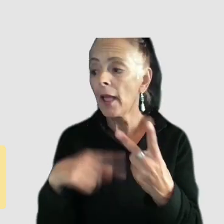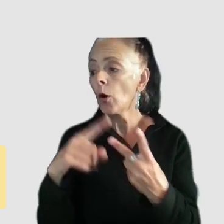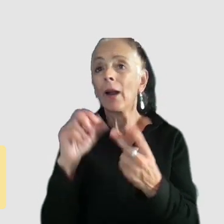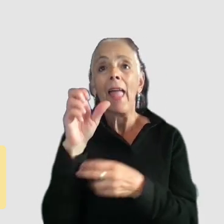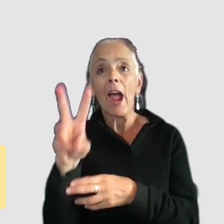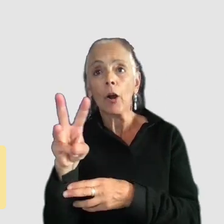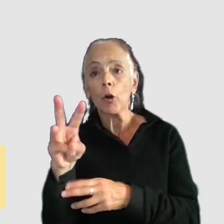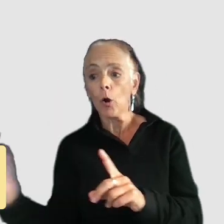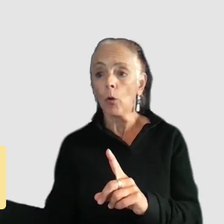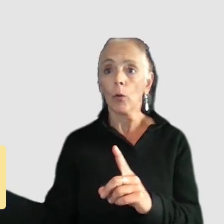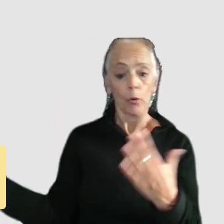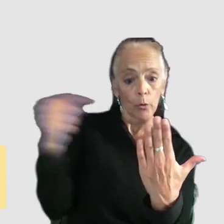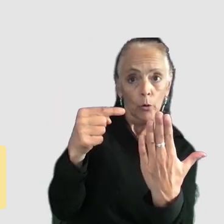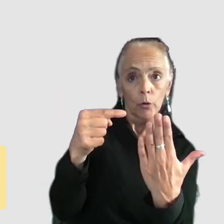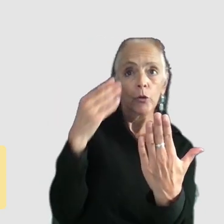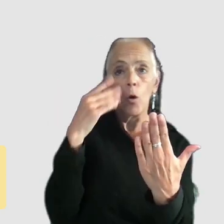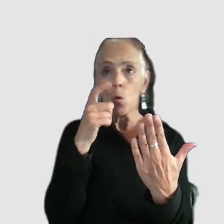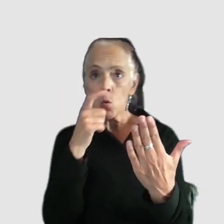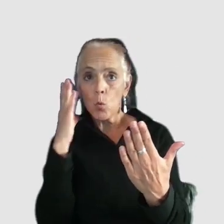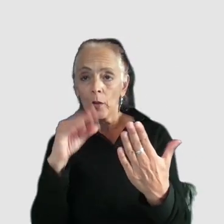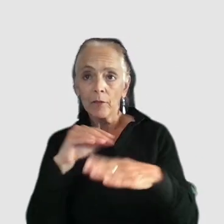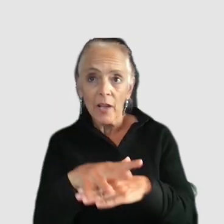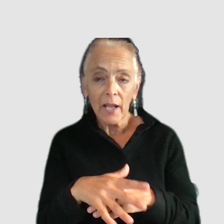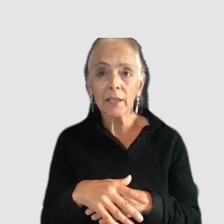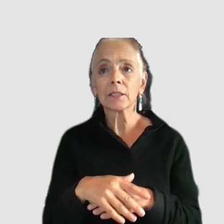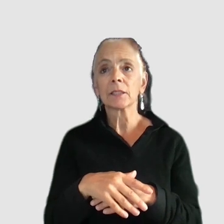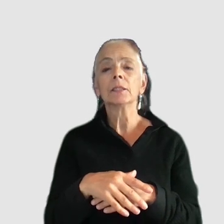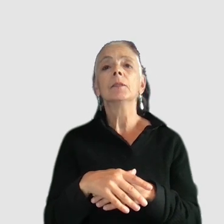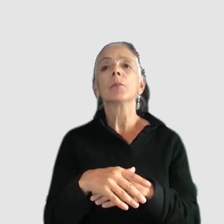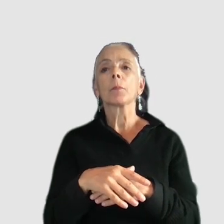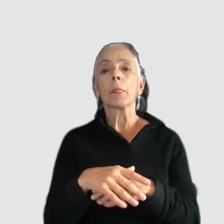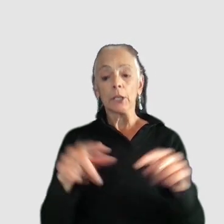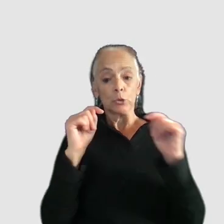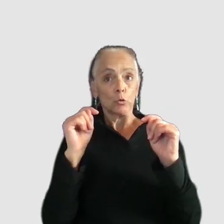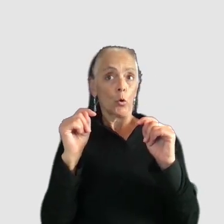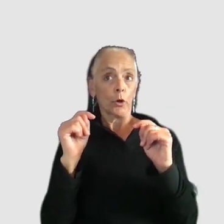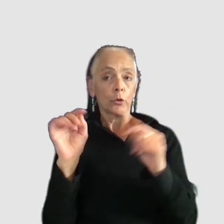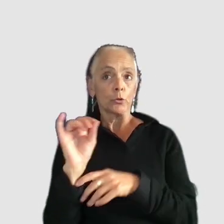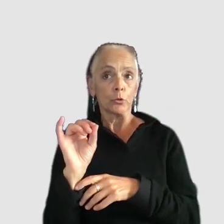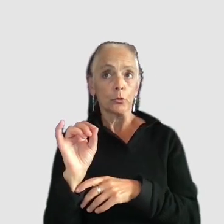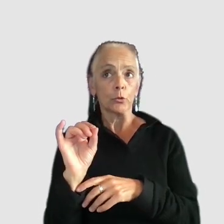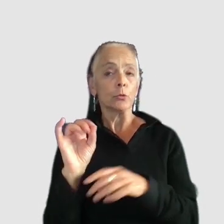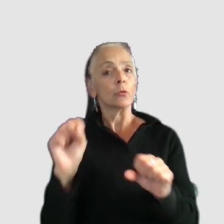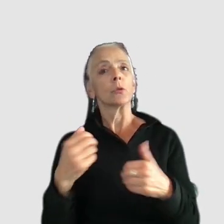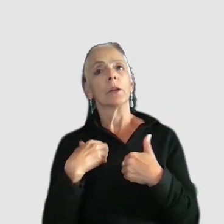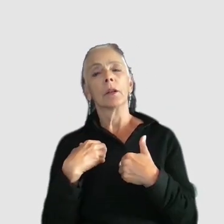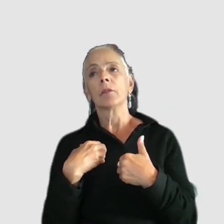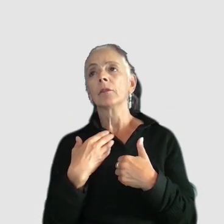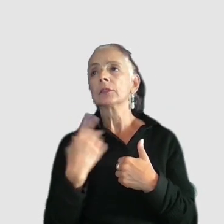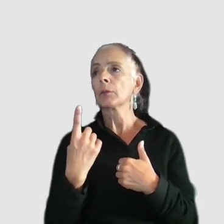what or who the card will affect and in what direction in the tutorial stages it can also be really useful to have something like